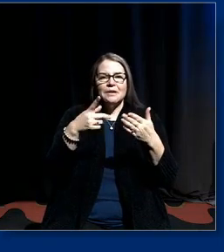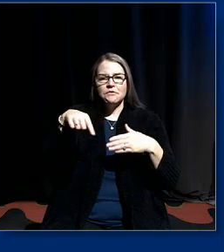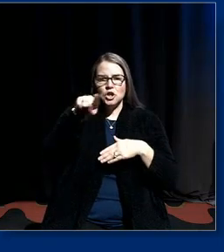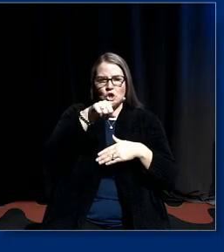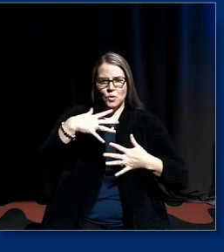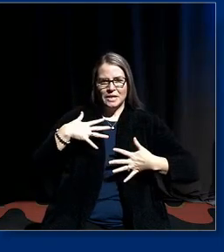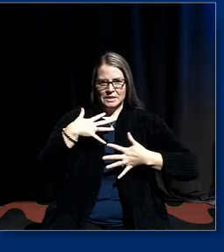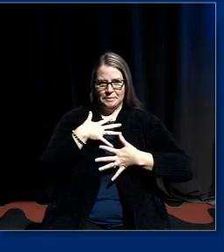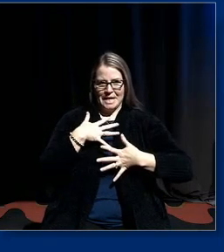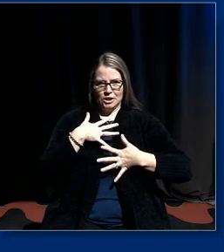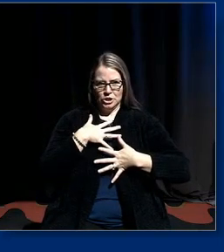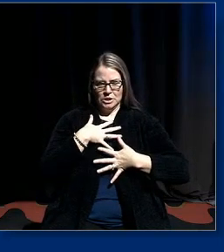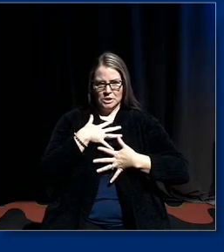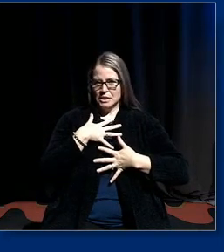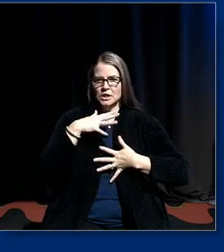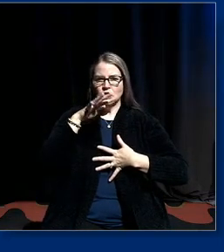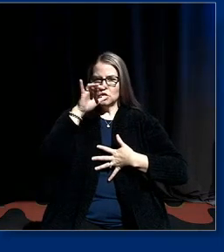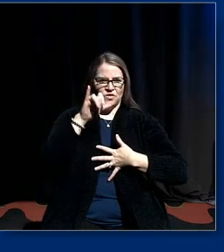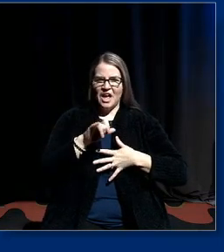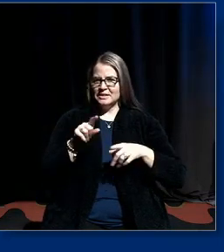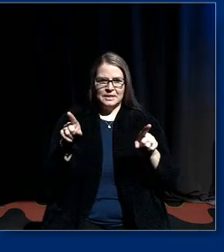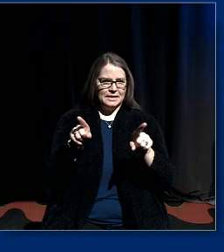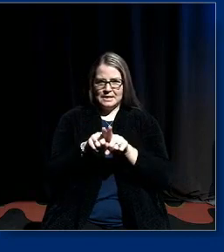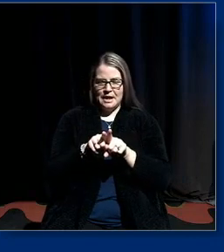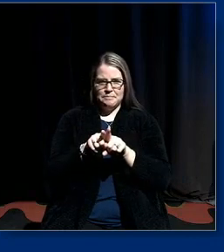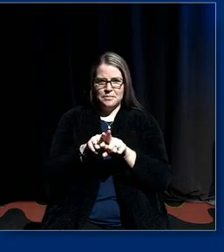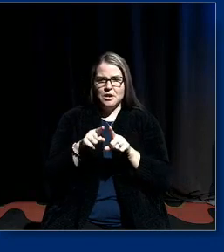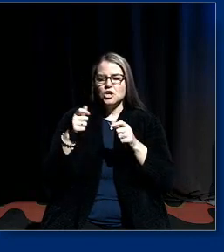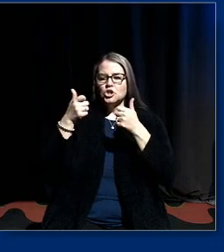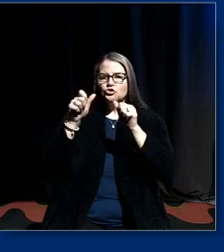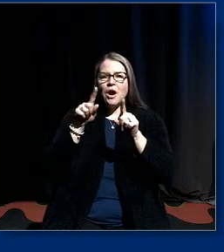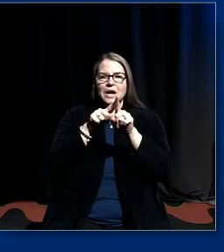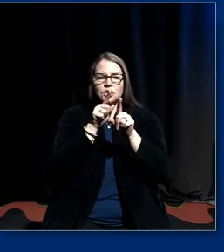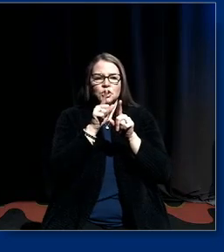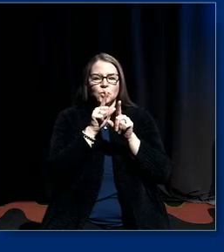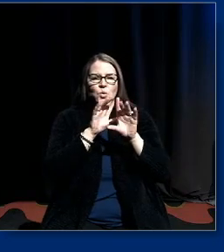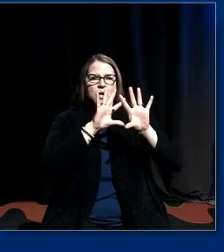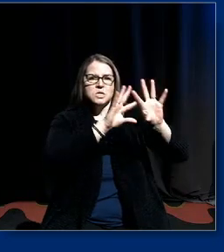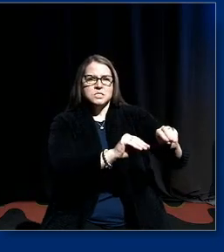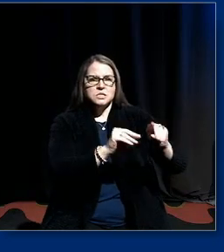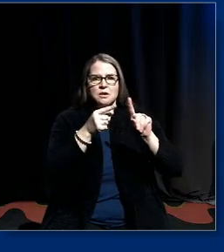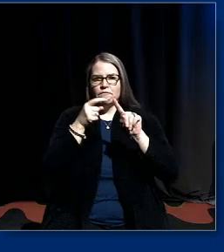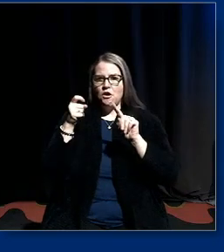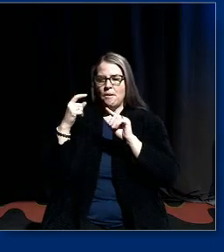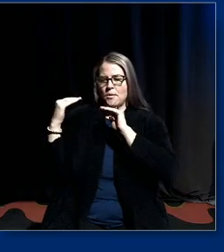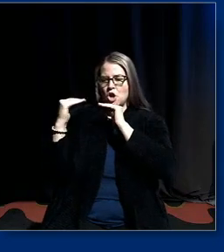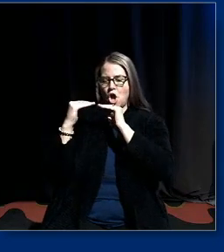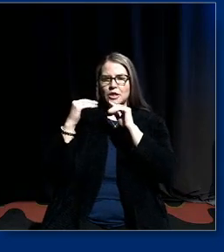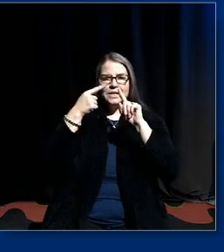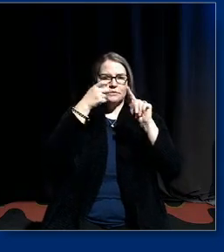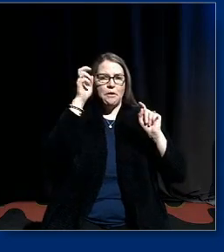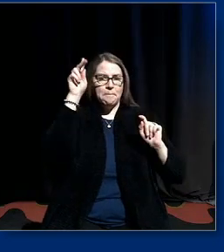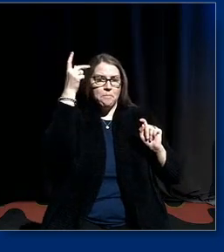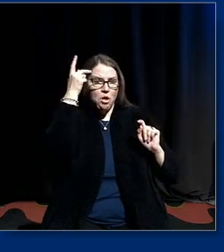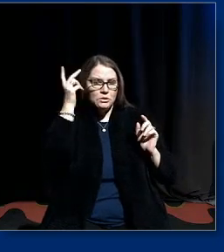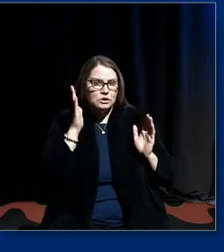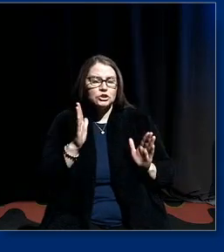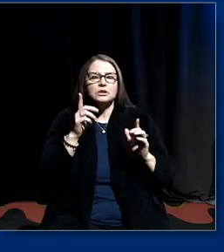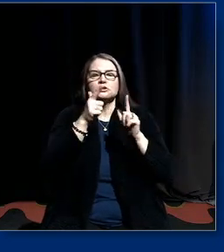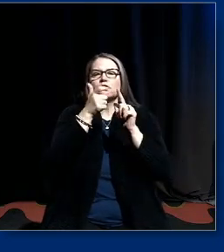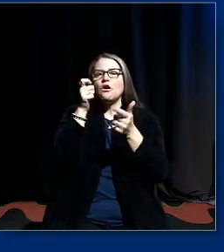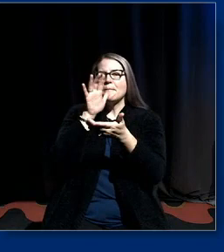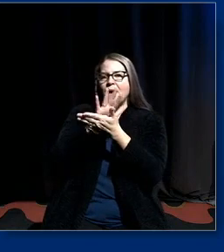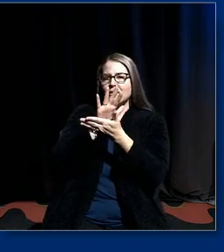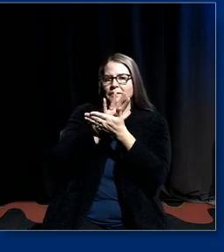so the gaslighting um from colleagues from politicians from academics in